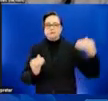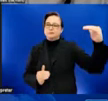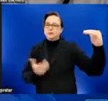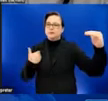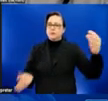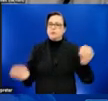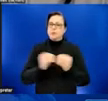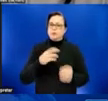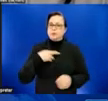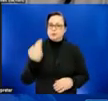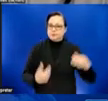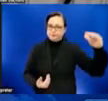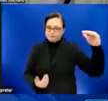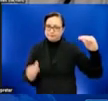slide, please.